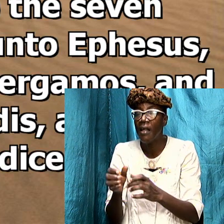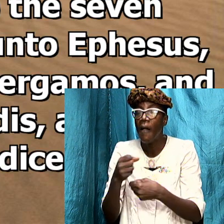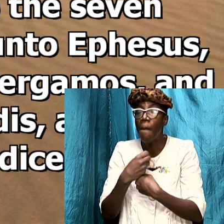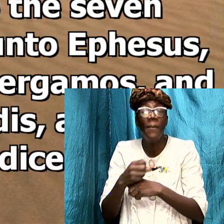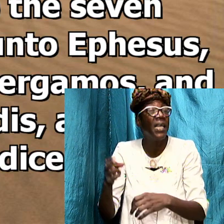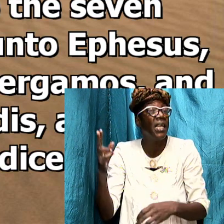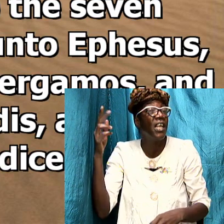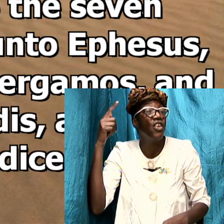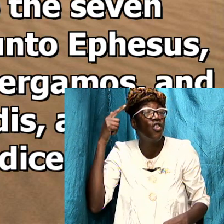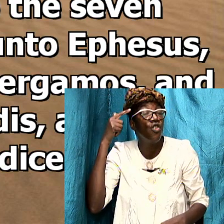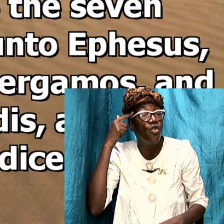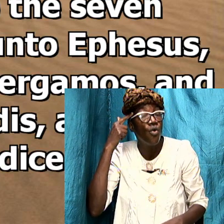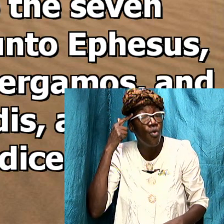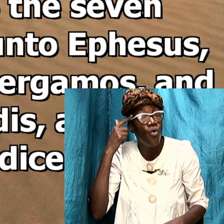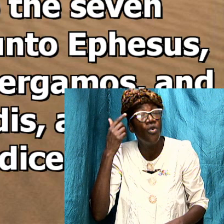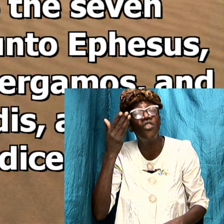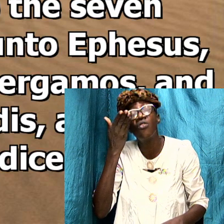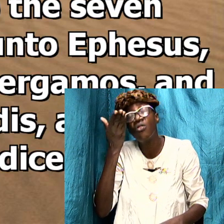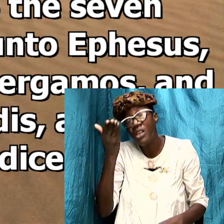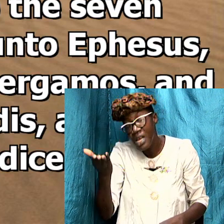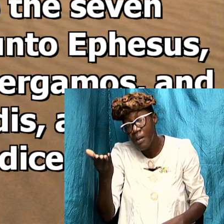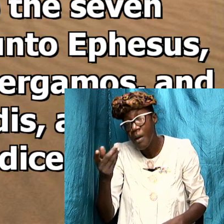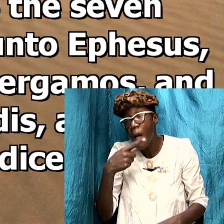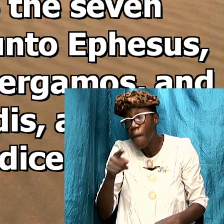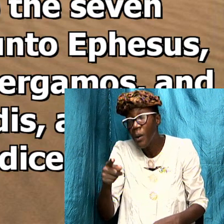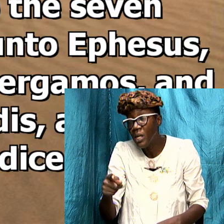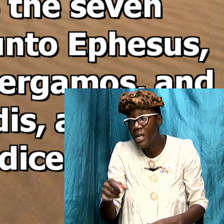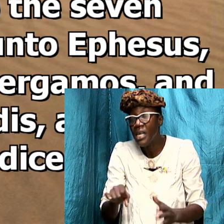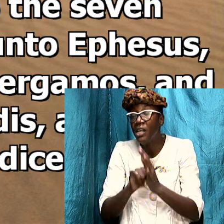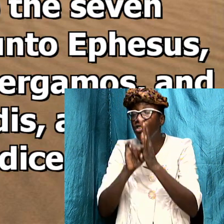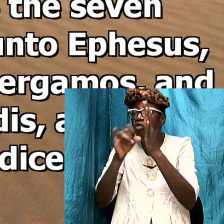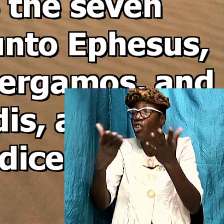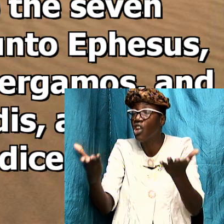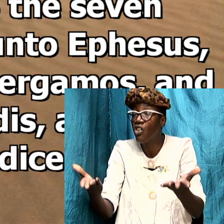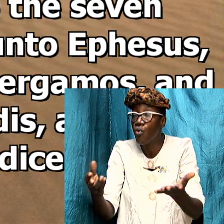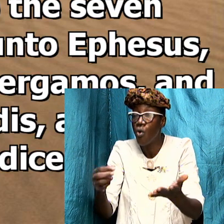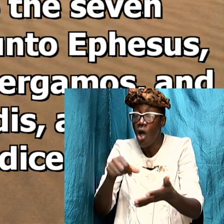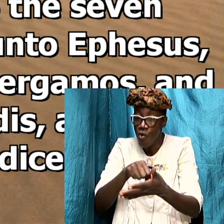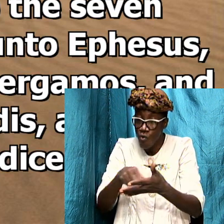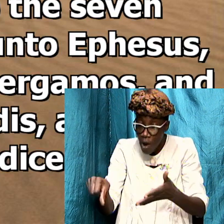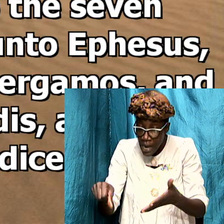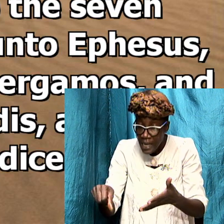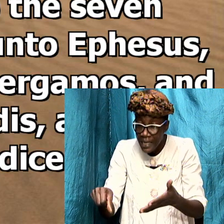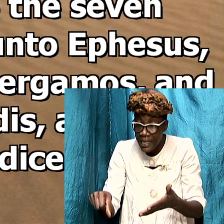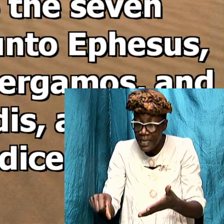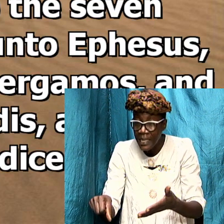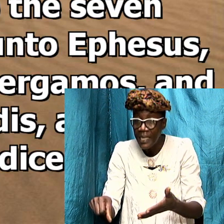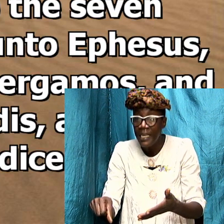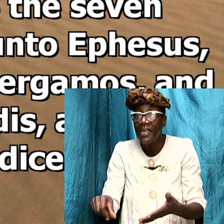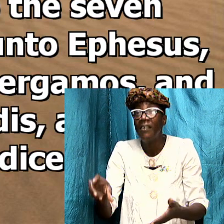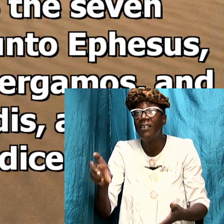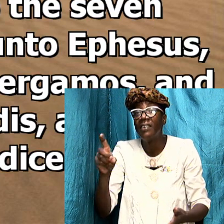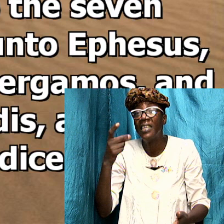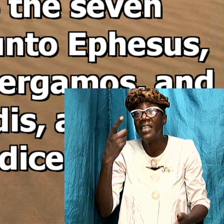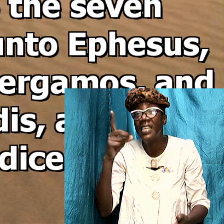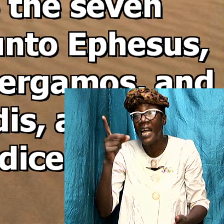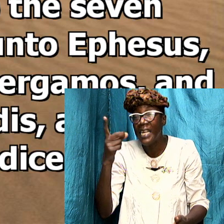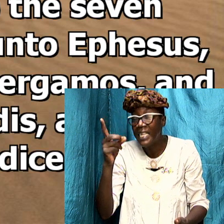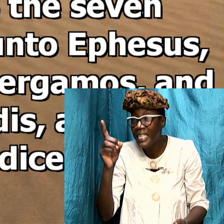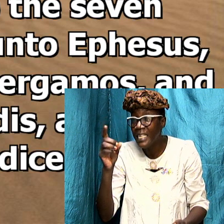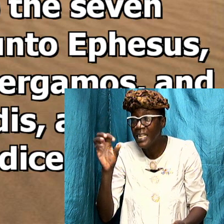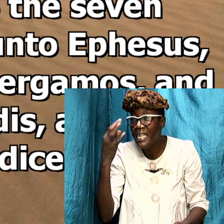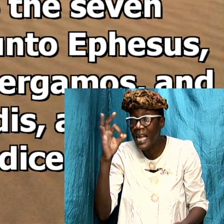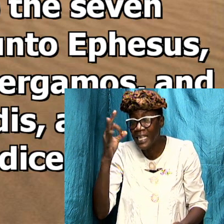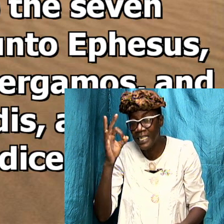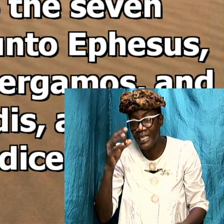known unto him but he was instructed to write then revelation one and verse 19 go down to 19 you